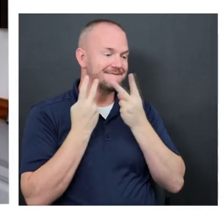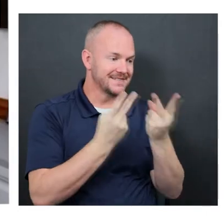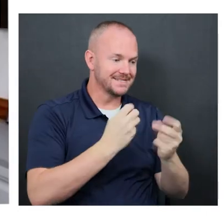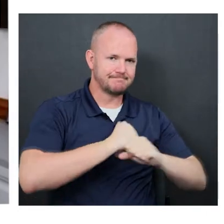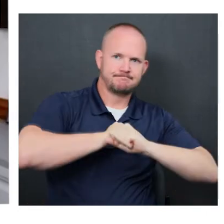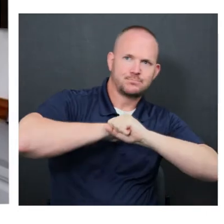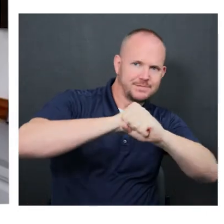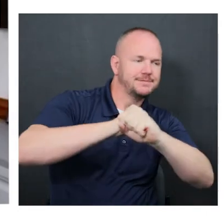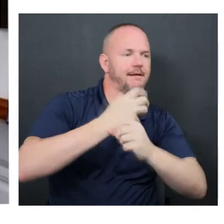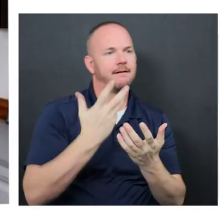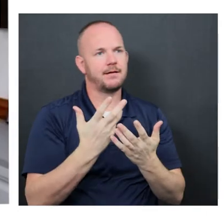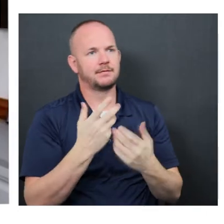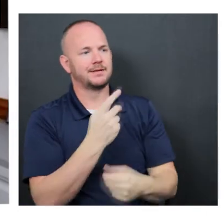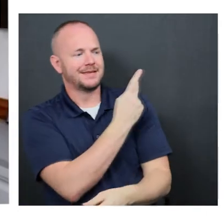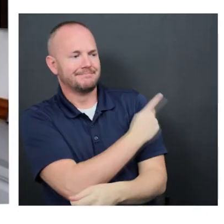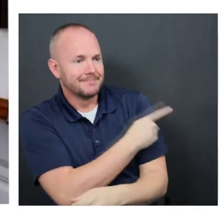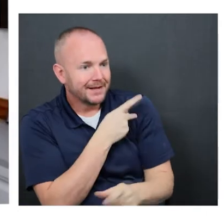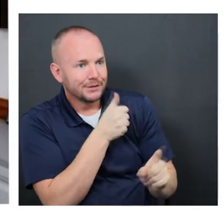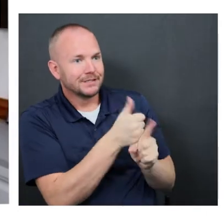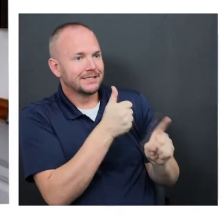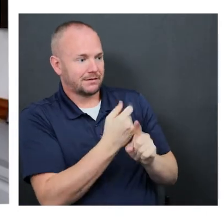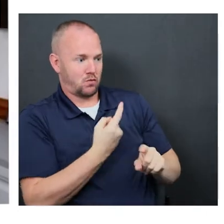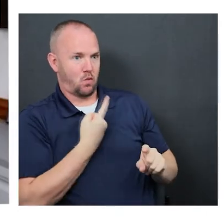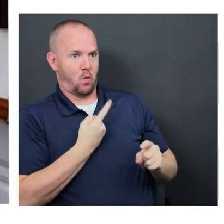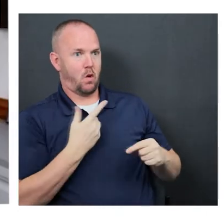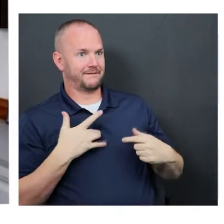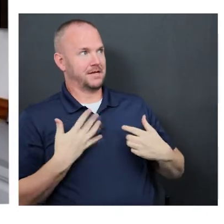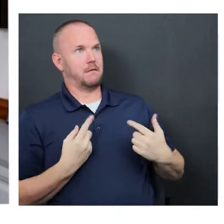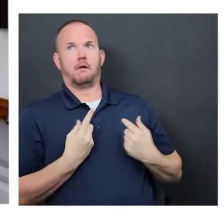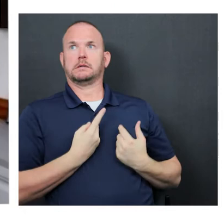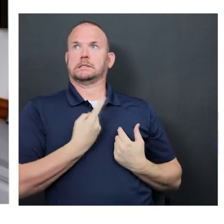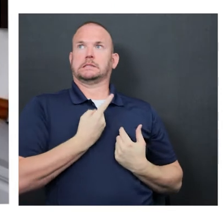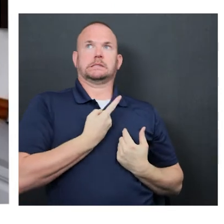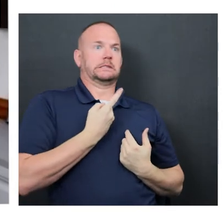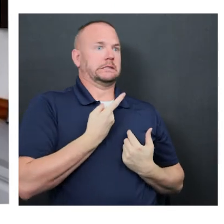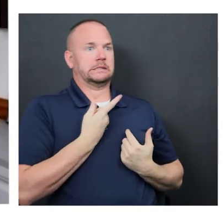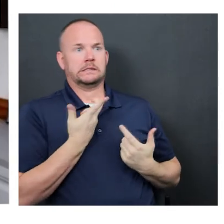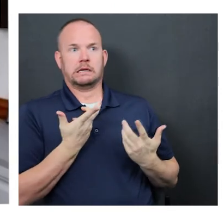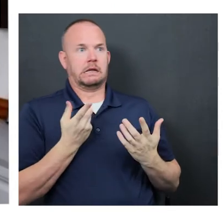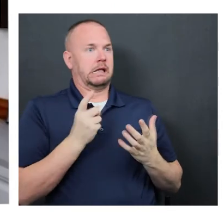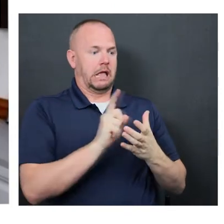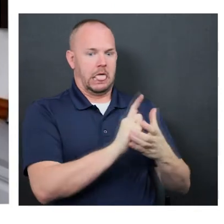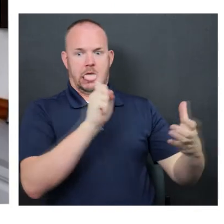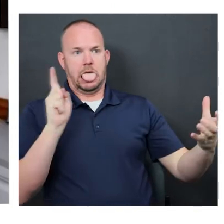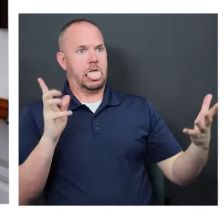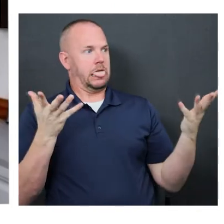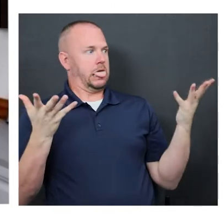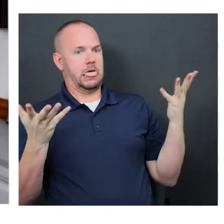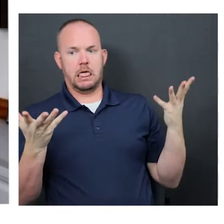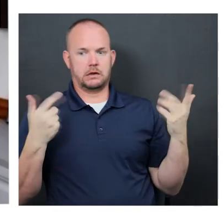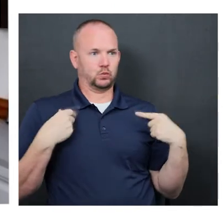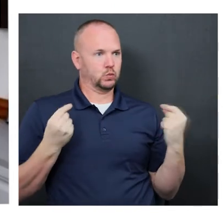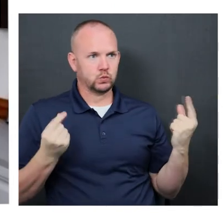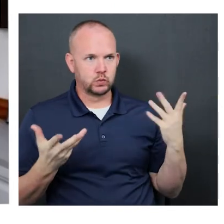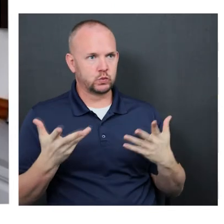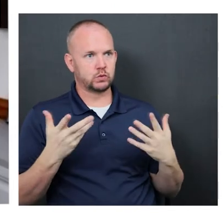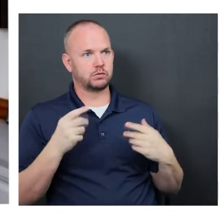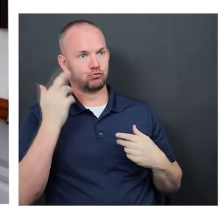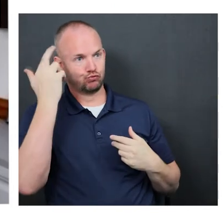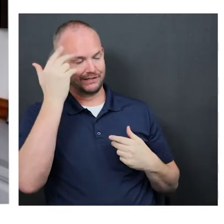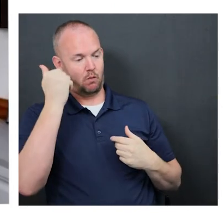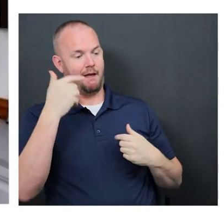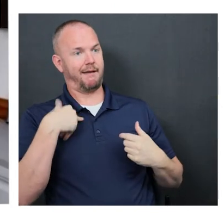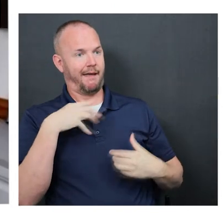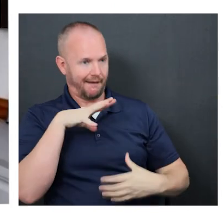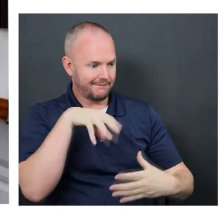we had patients that were very frightened by themselves, um, away from their loved ones. And we repurposed some of our